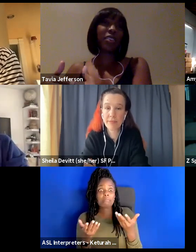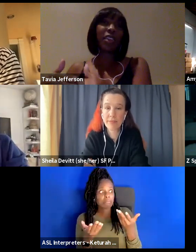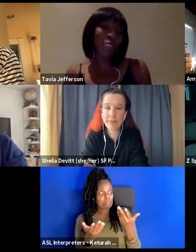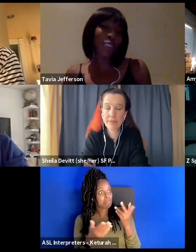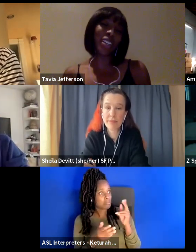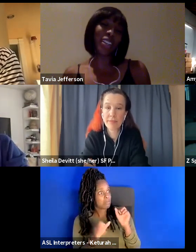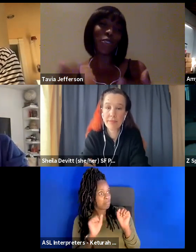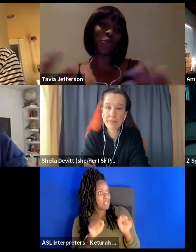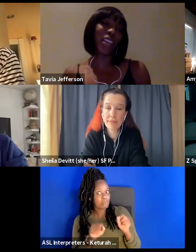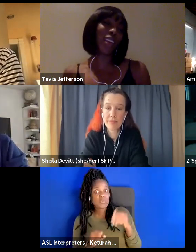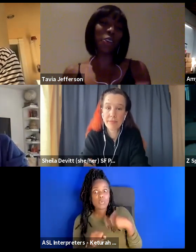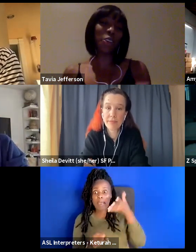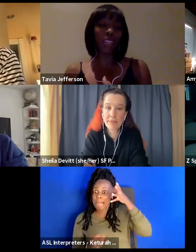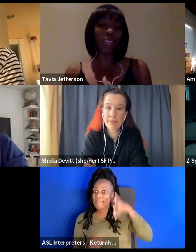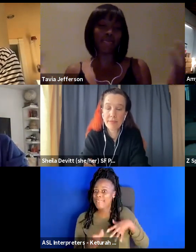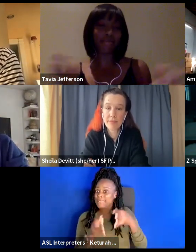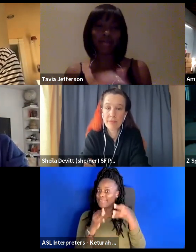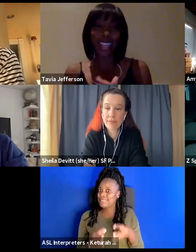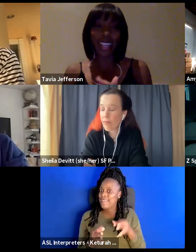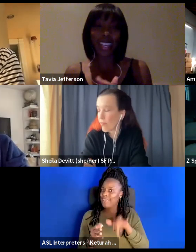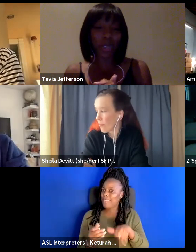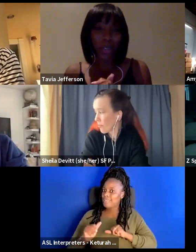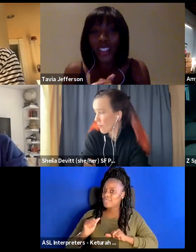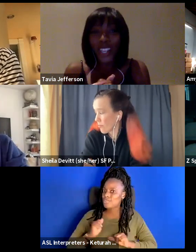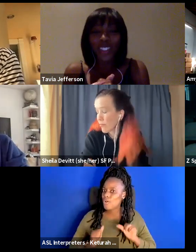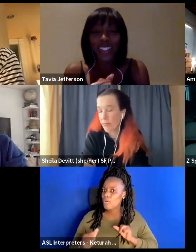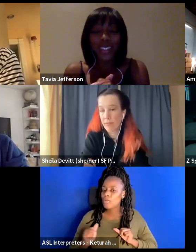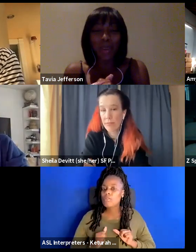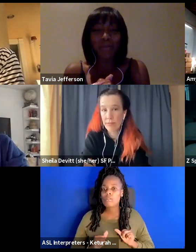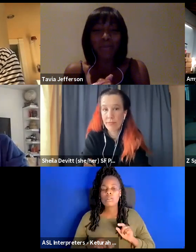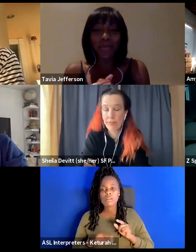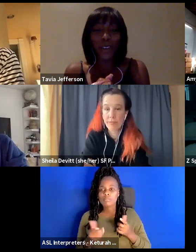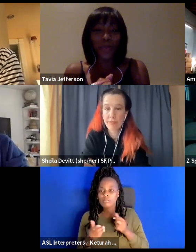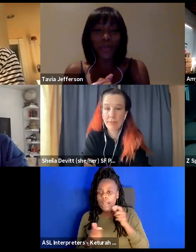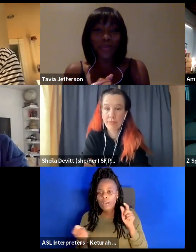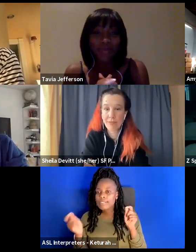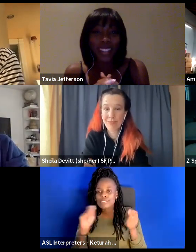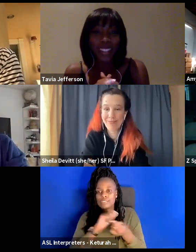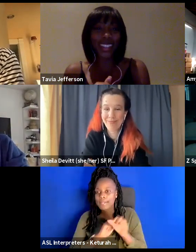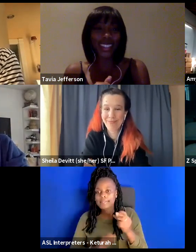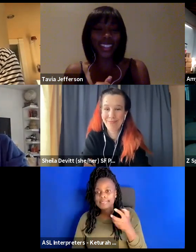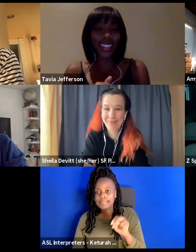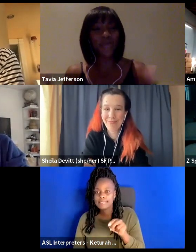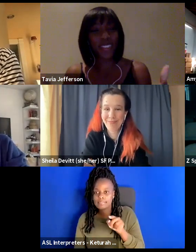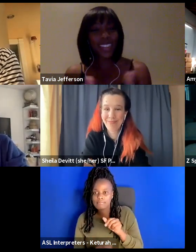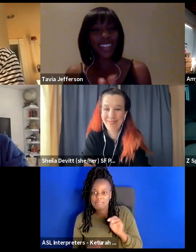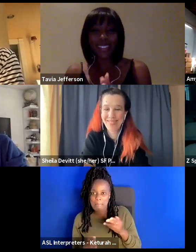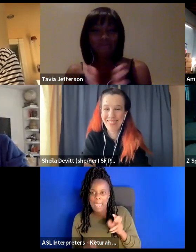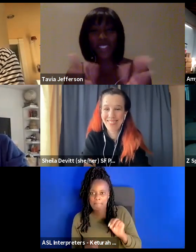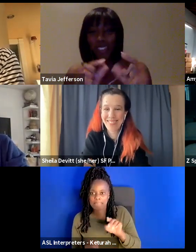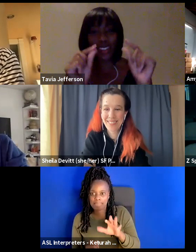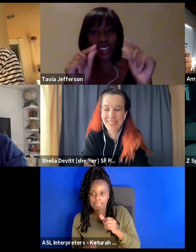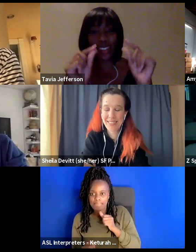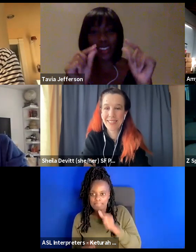and it is what it is you can't you know we it is what it is we're not going to change the season man so good luck you know